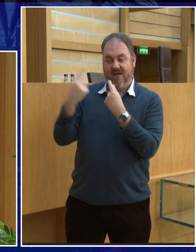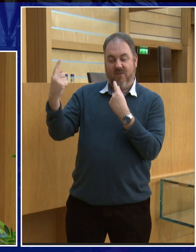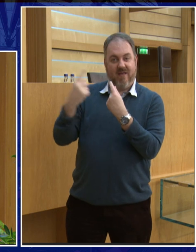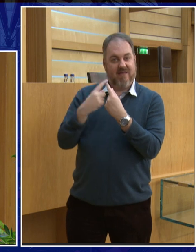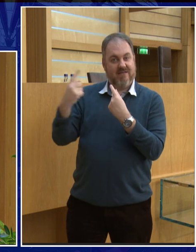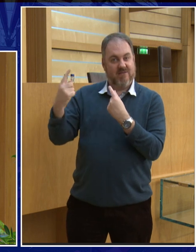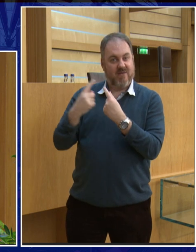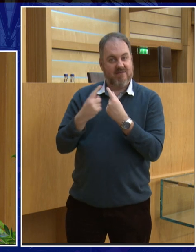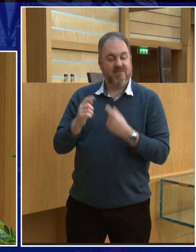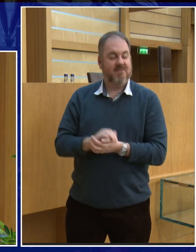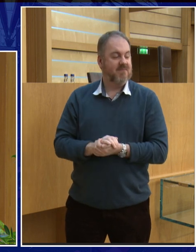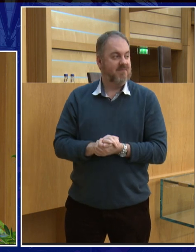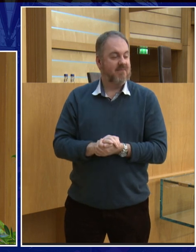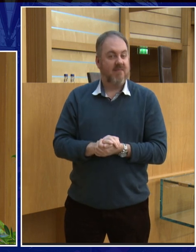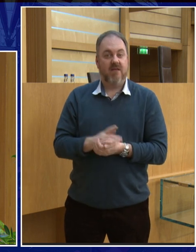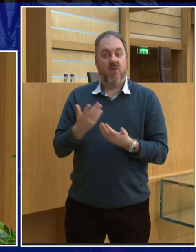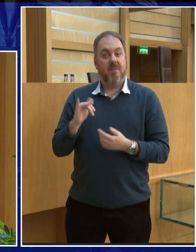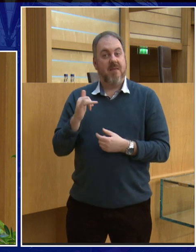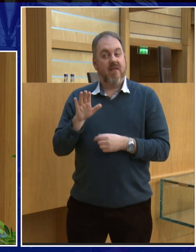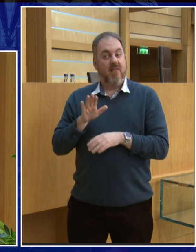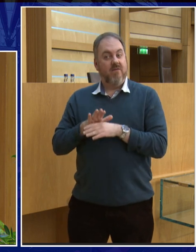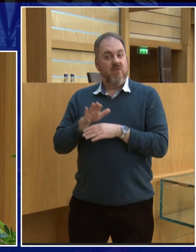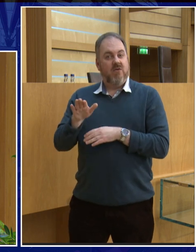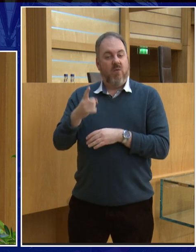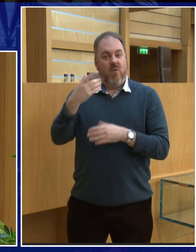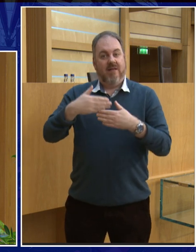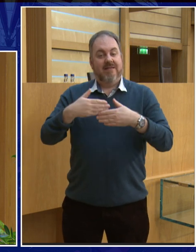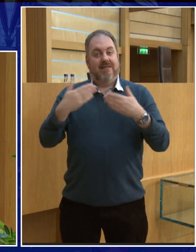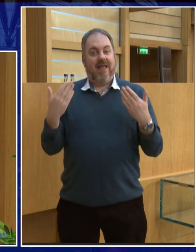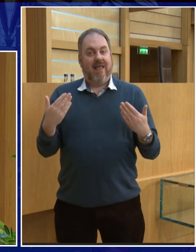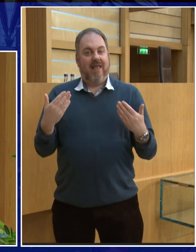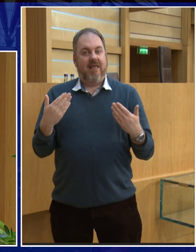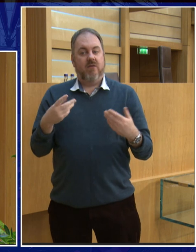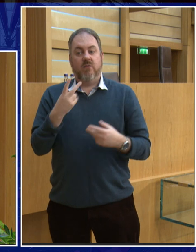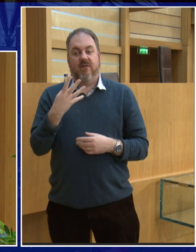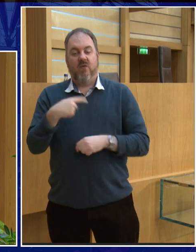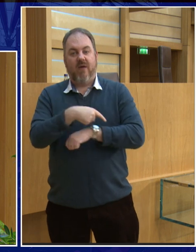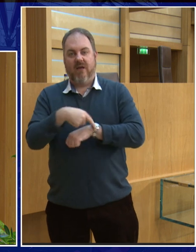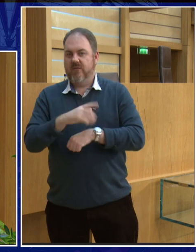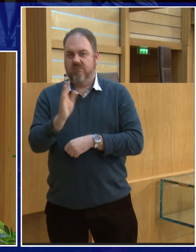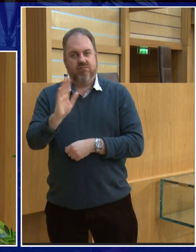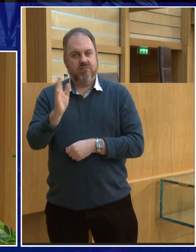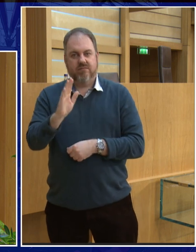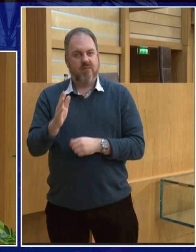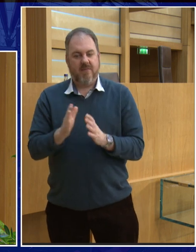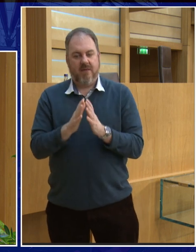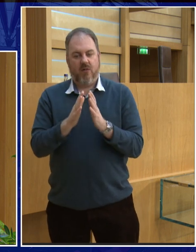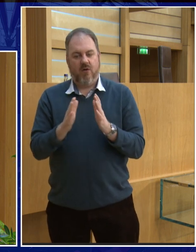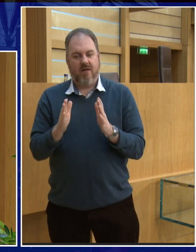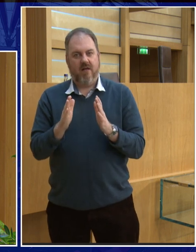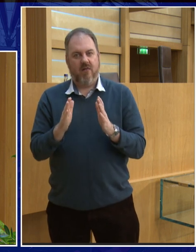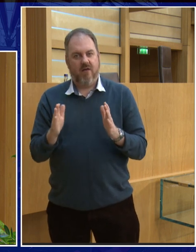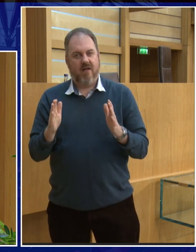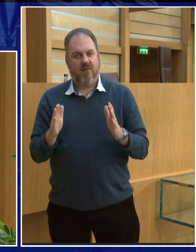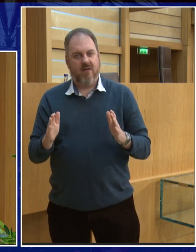have a 24 hour day now but in the future the day will slowly but surely get longer and longer and longer